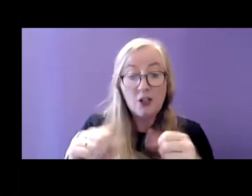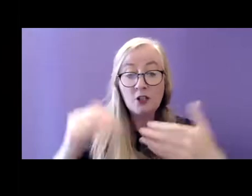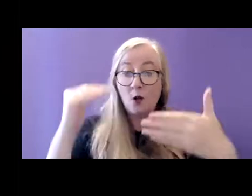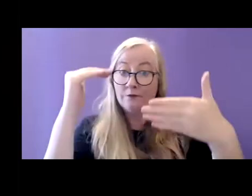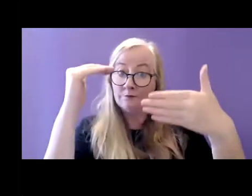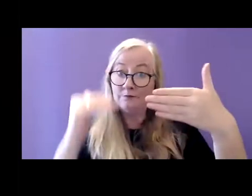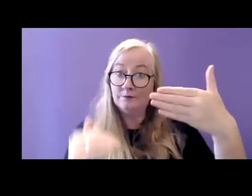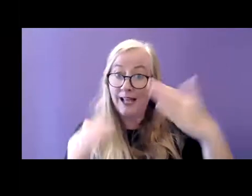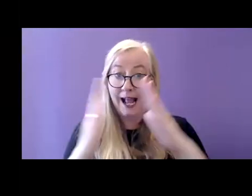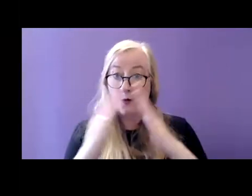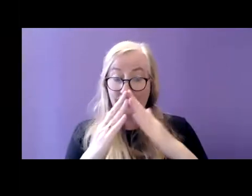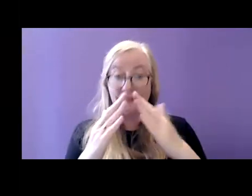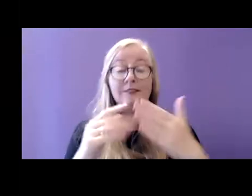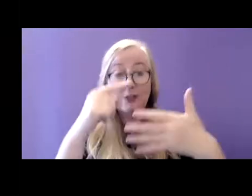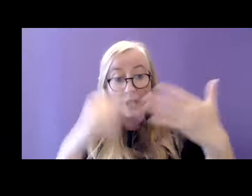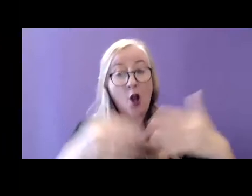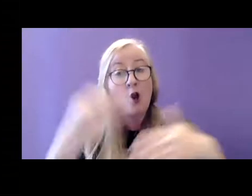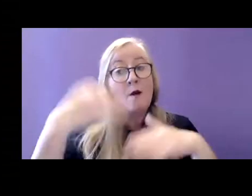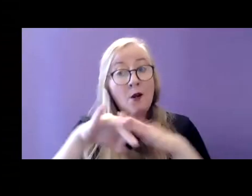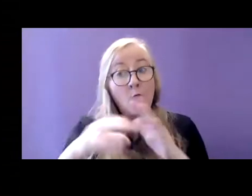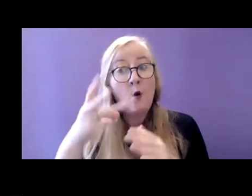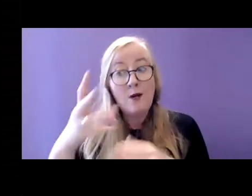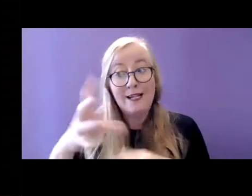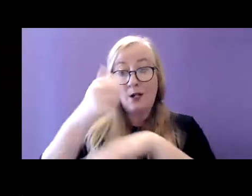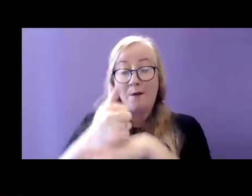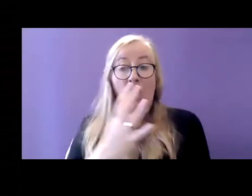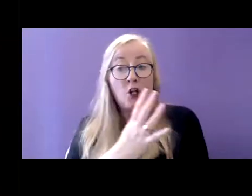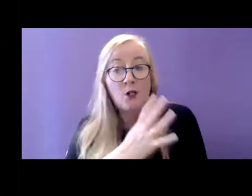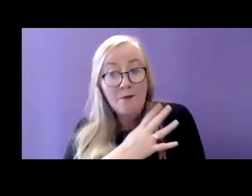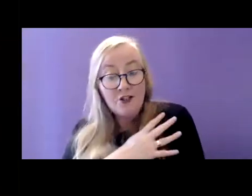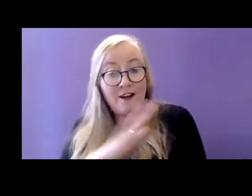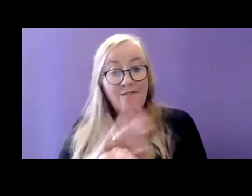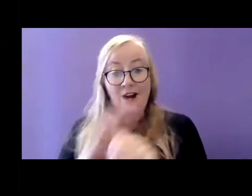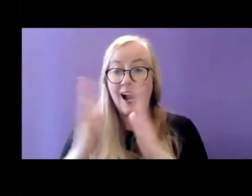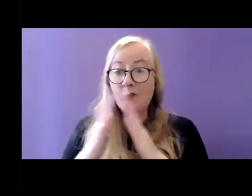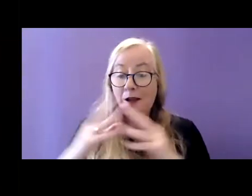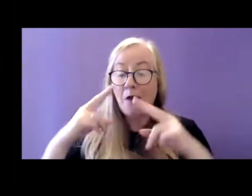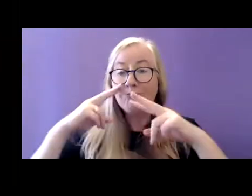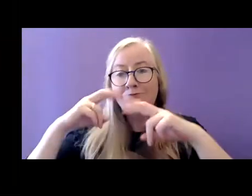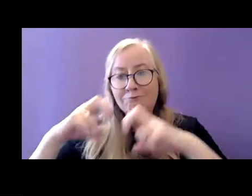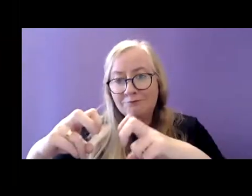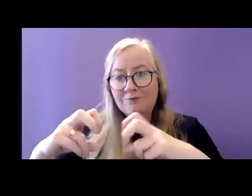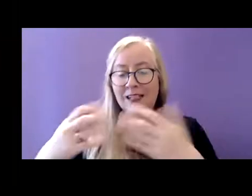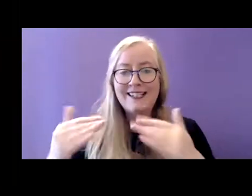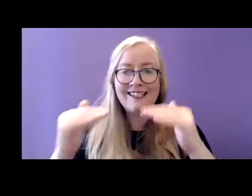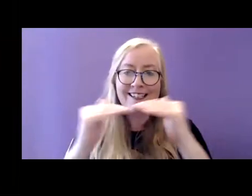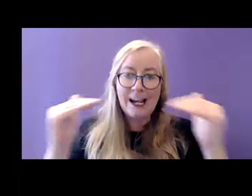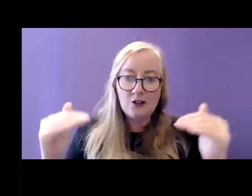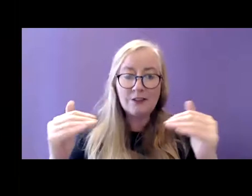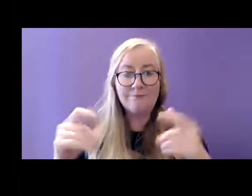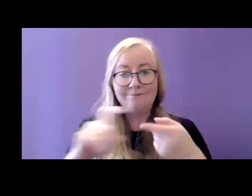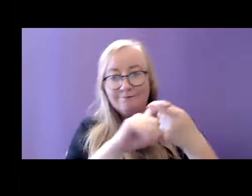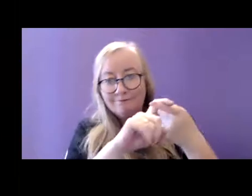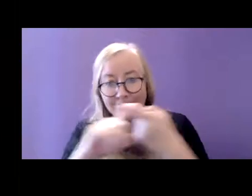set out above, the government will establish a commission on housing to examine issues such as tenure, standards, sustainability,